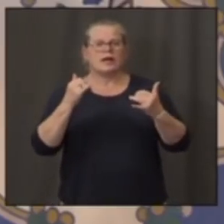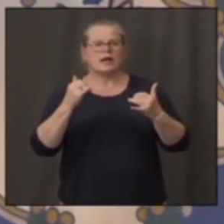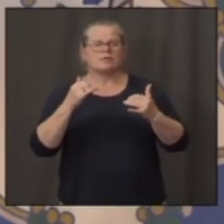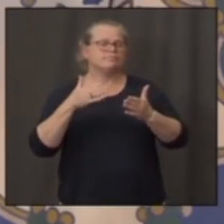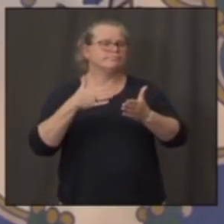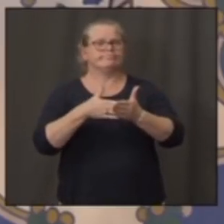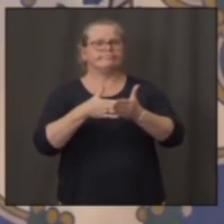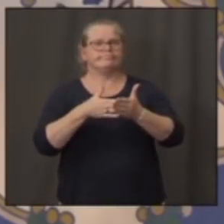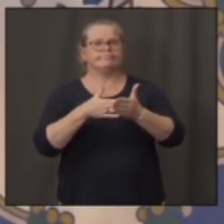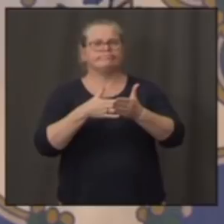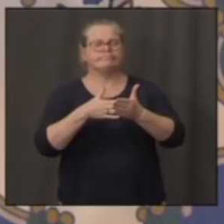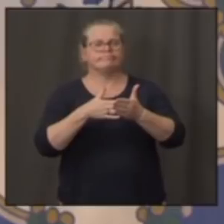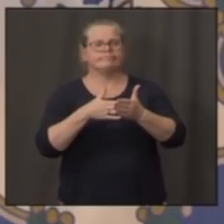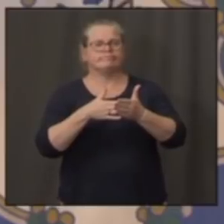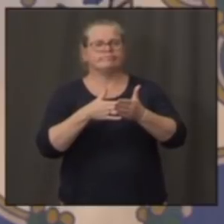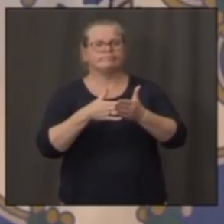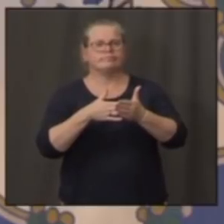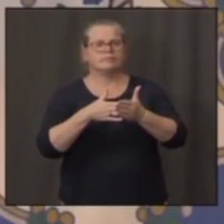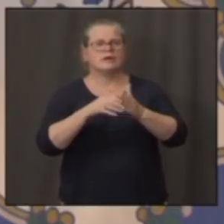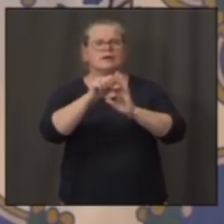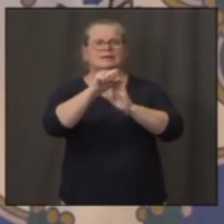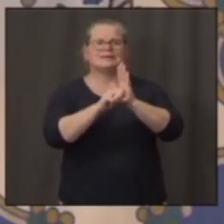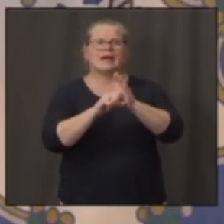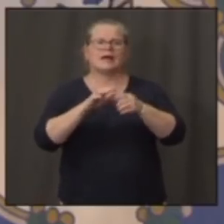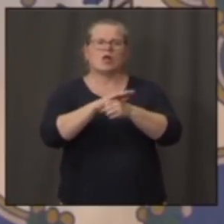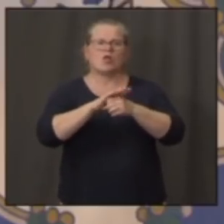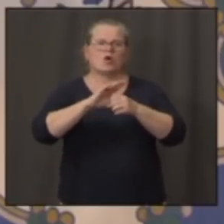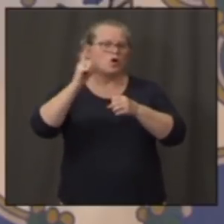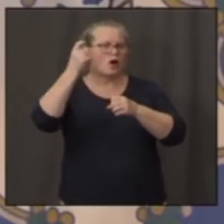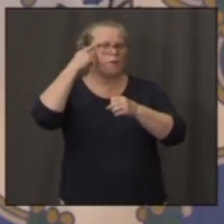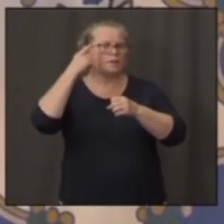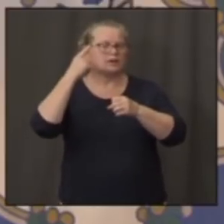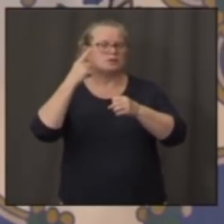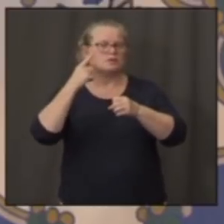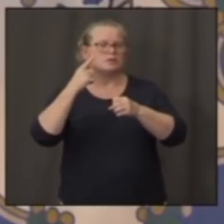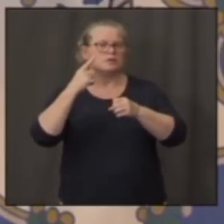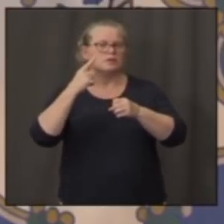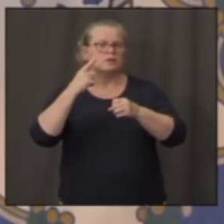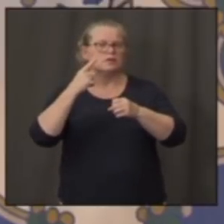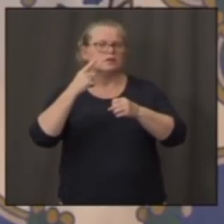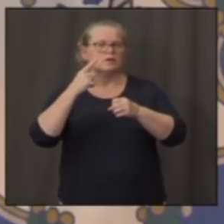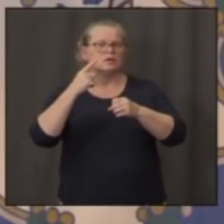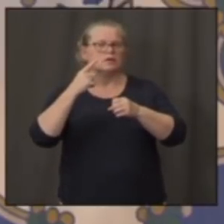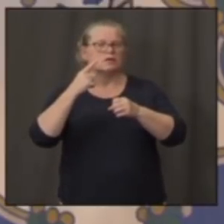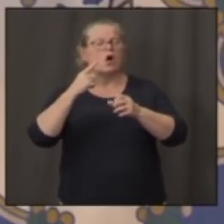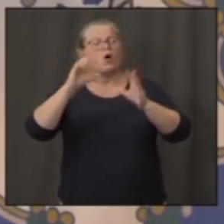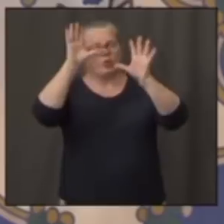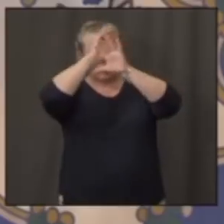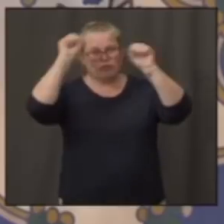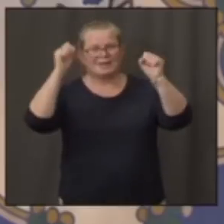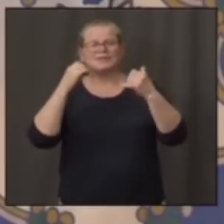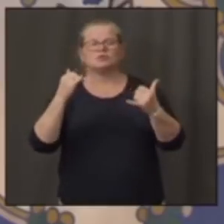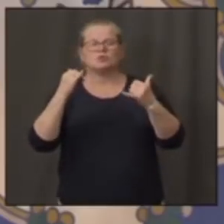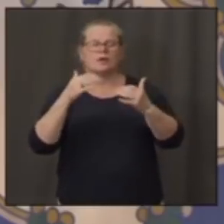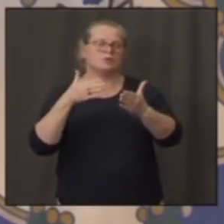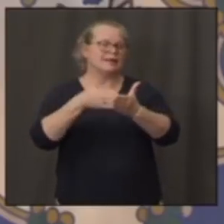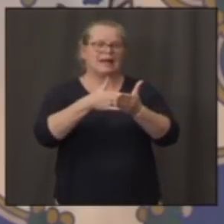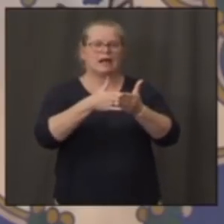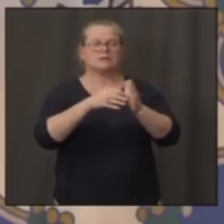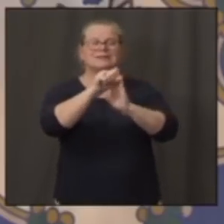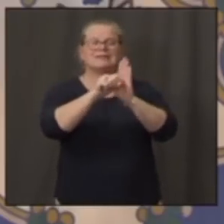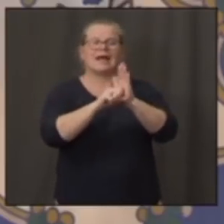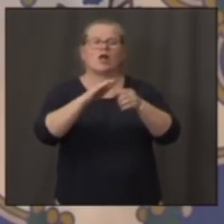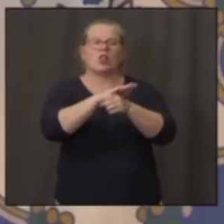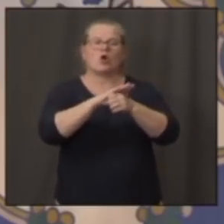of assistance to state and local governments in the next coronavirus revenue package. He basically said it would